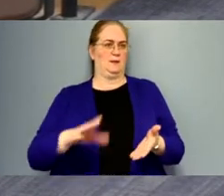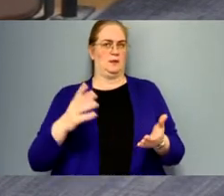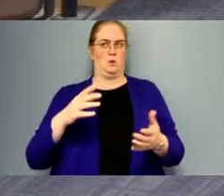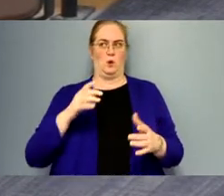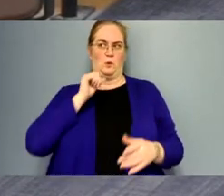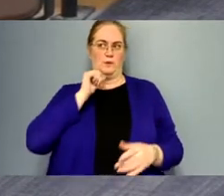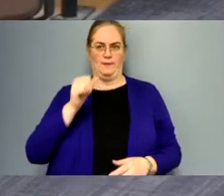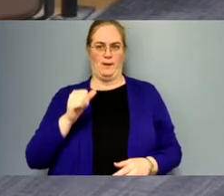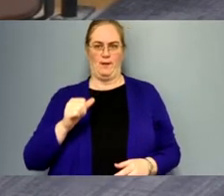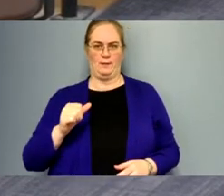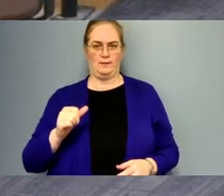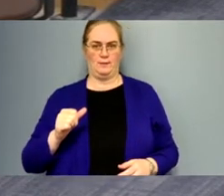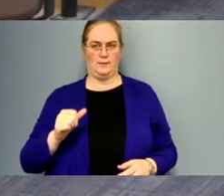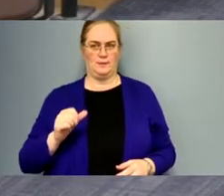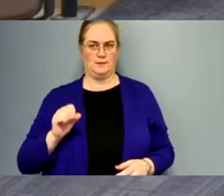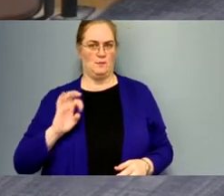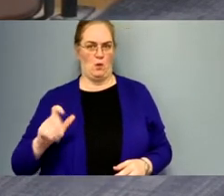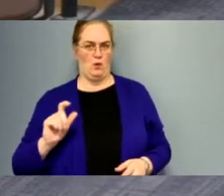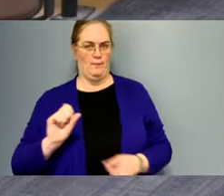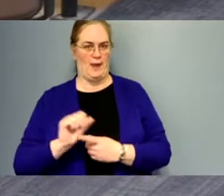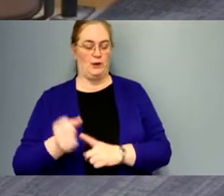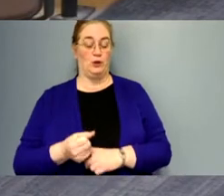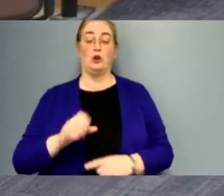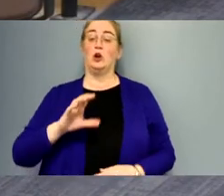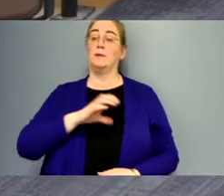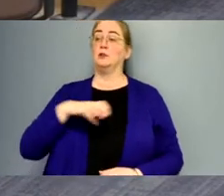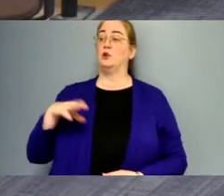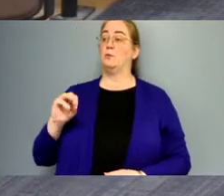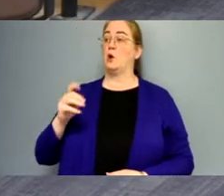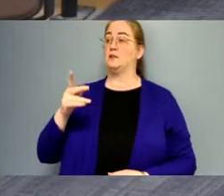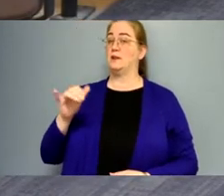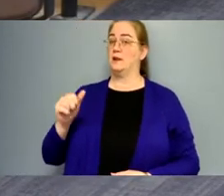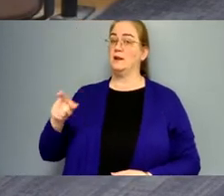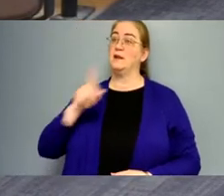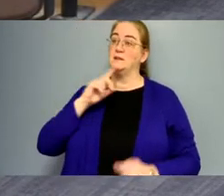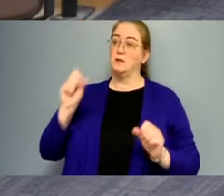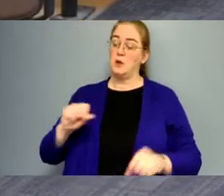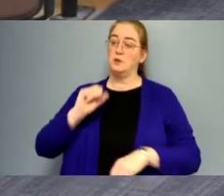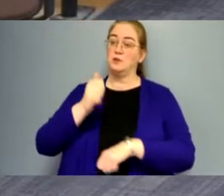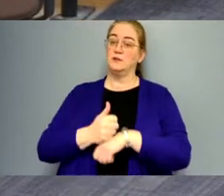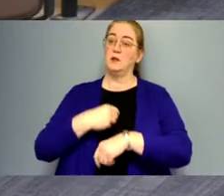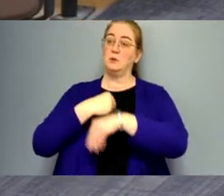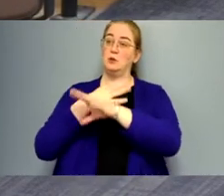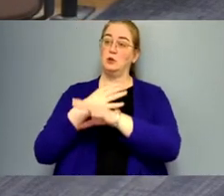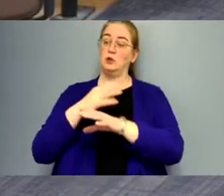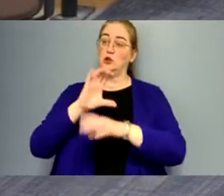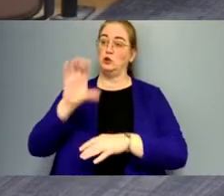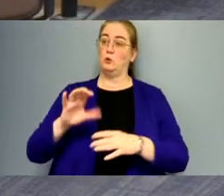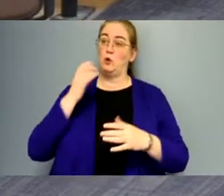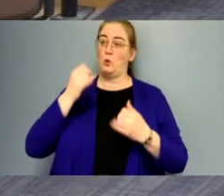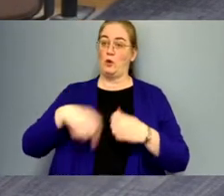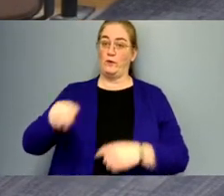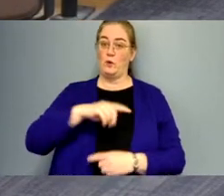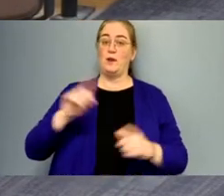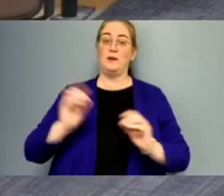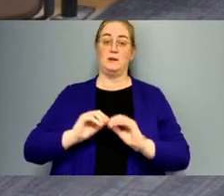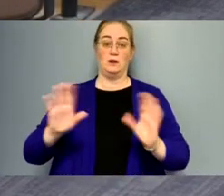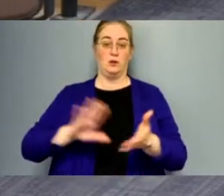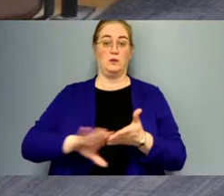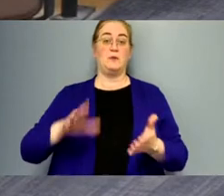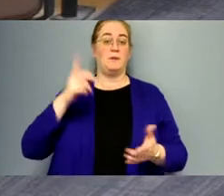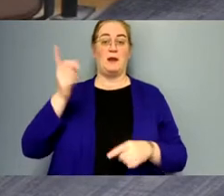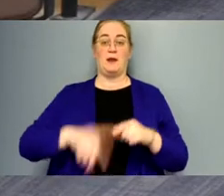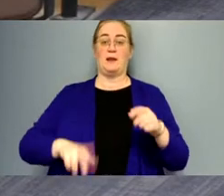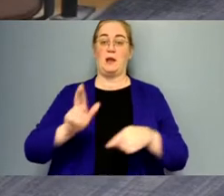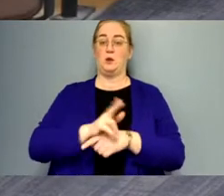matter Commissioner Marceglia responds is it possible to set up a zoom call with all you I need to clear things up and I